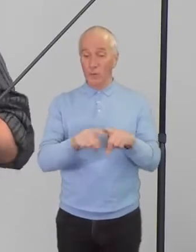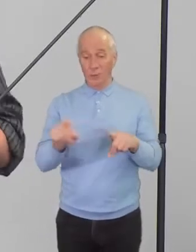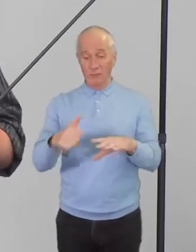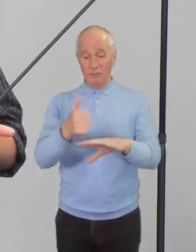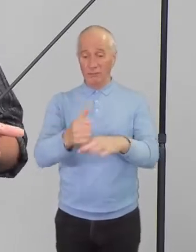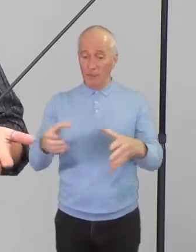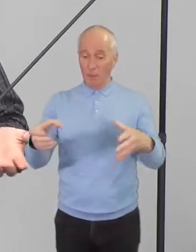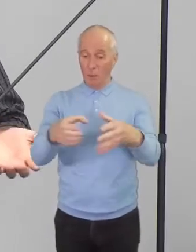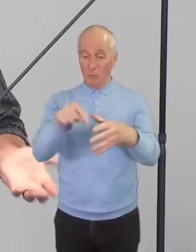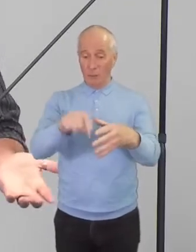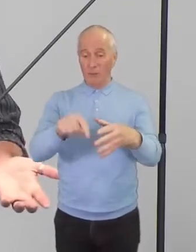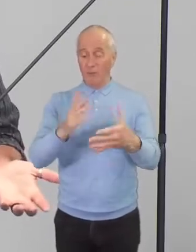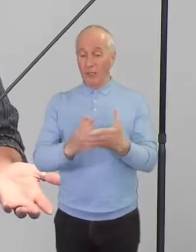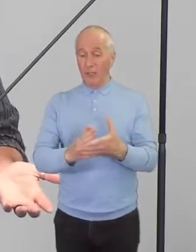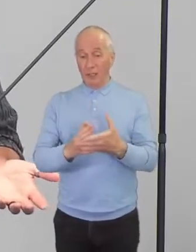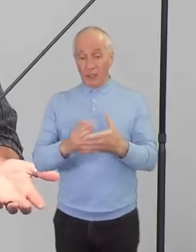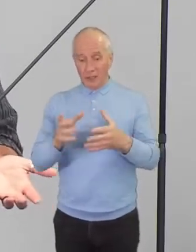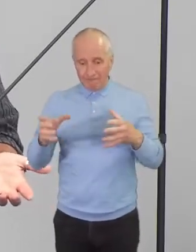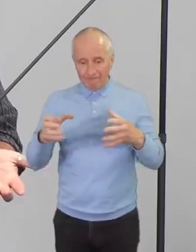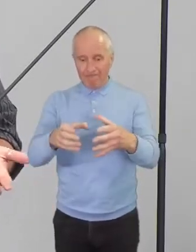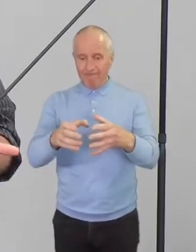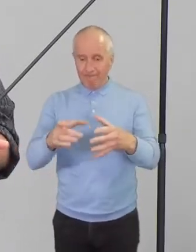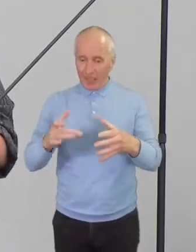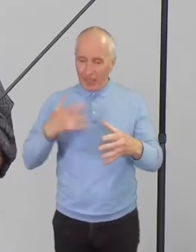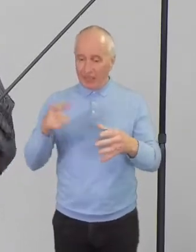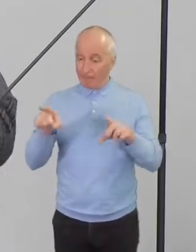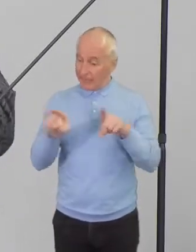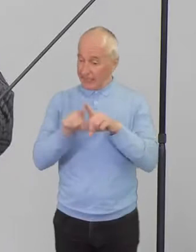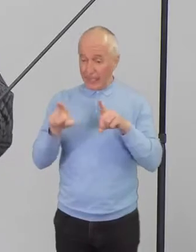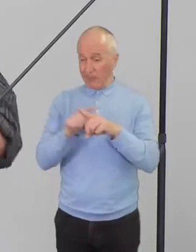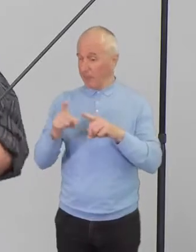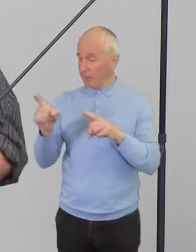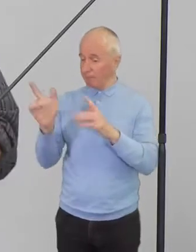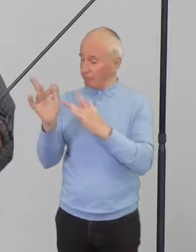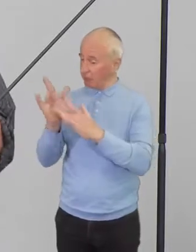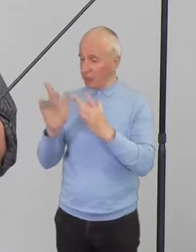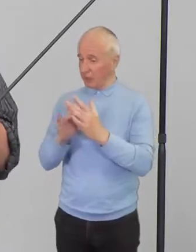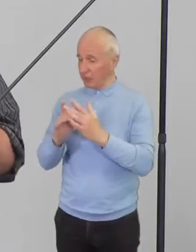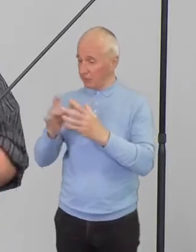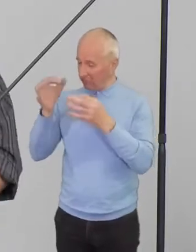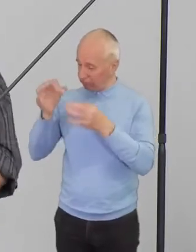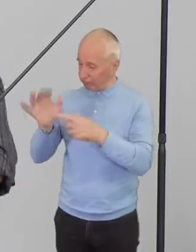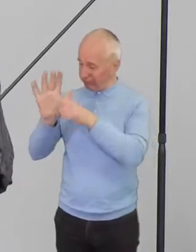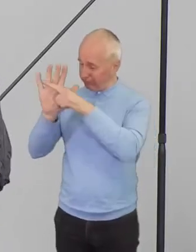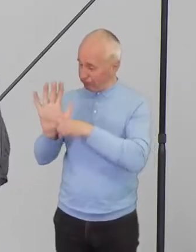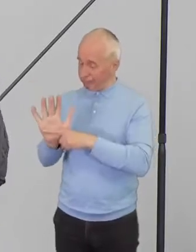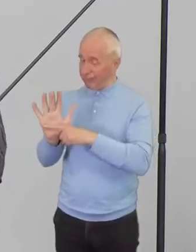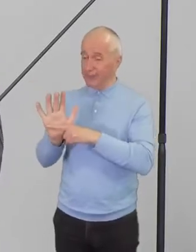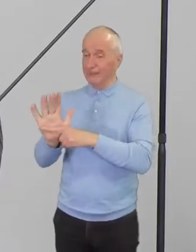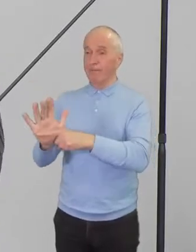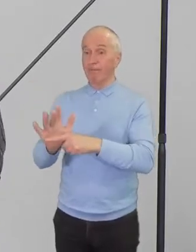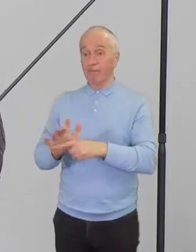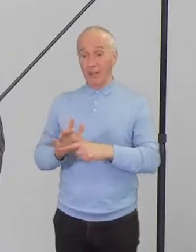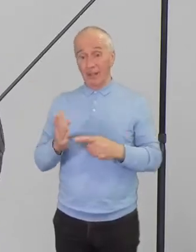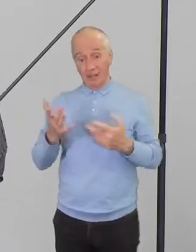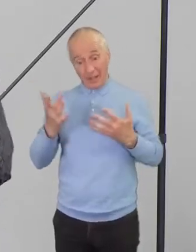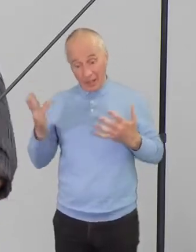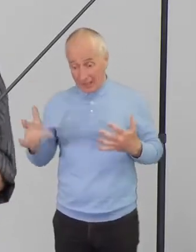as if Jesus means the things that he said. It's none other than, Shane, we're delighted to have you here with us live.